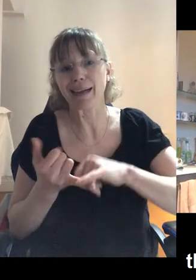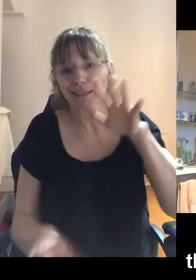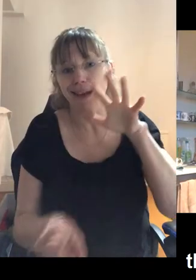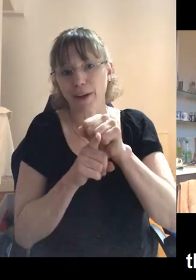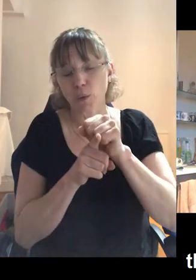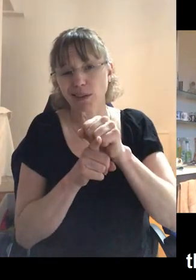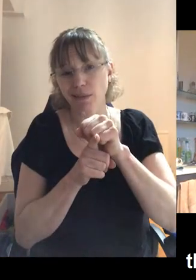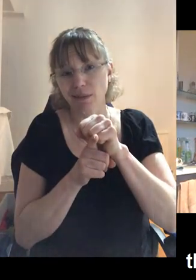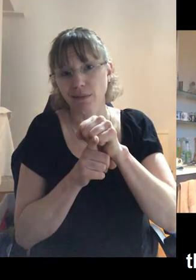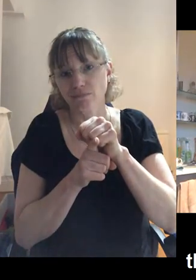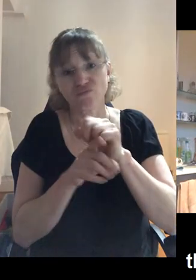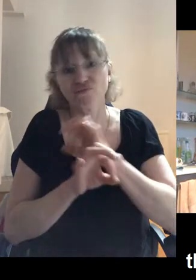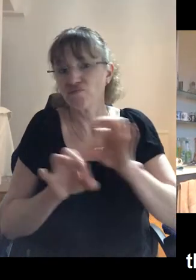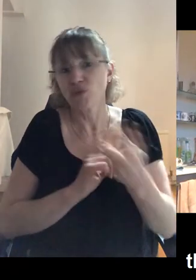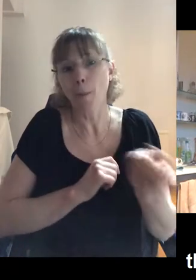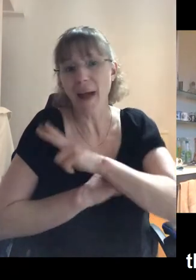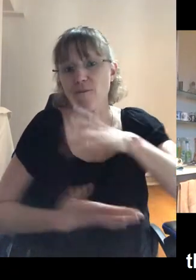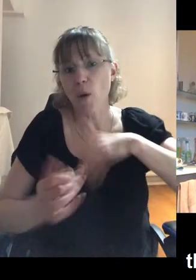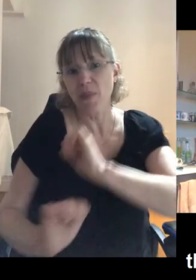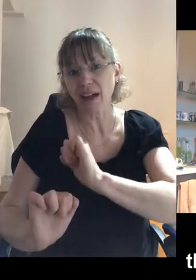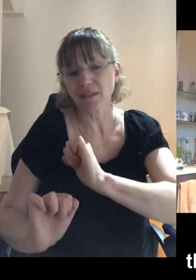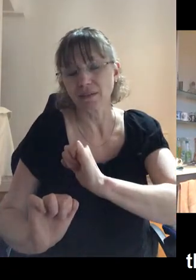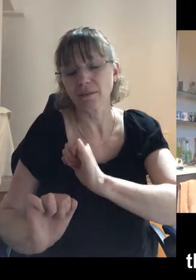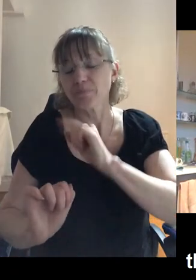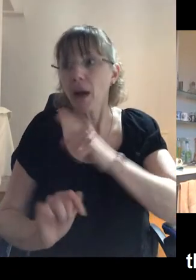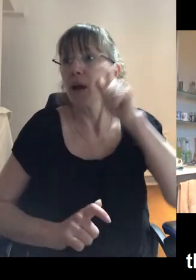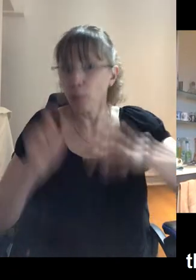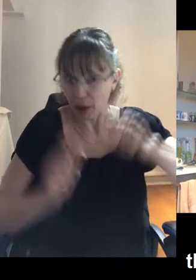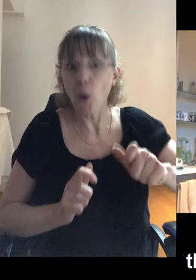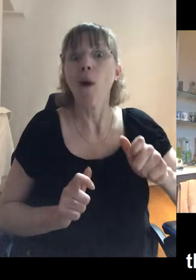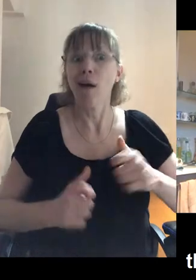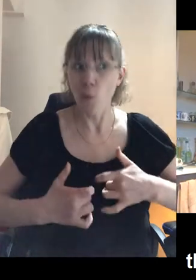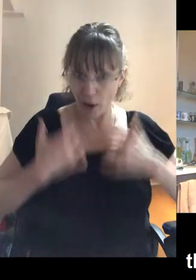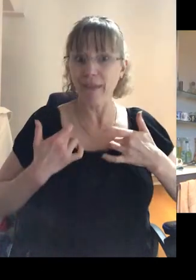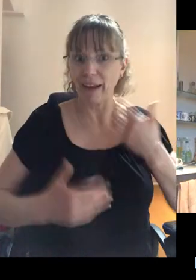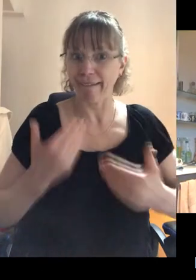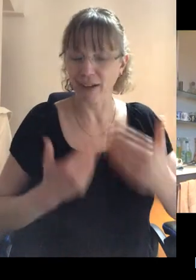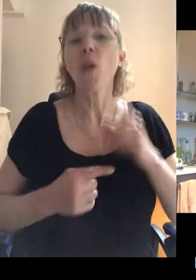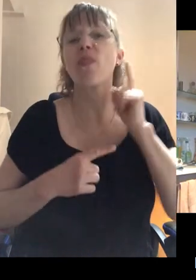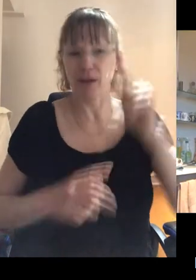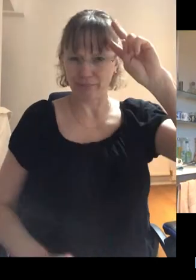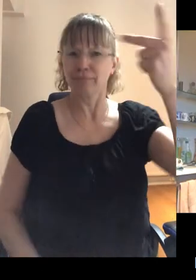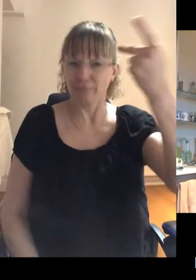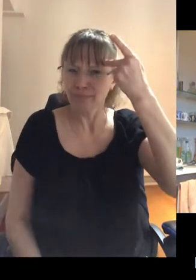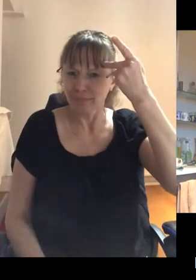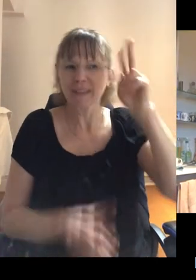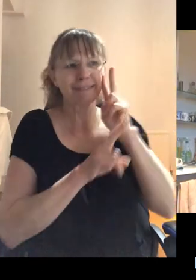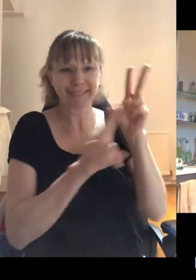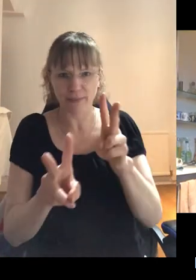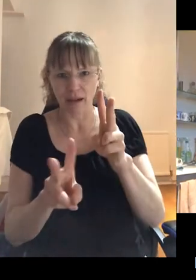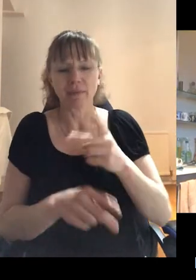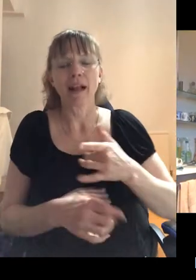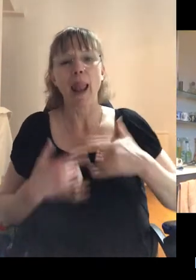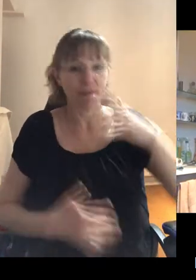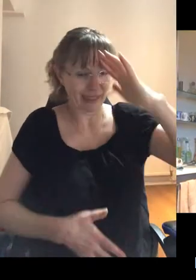um, there was no coming back from that. And yet people were. And so that's what, that's what changed my mind. The, the, the, that, the lived